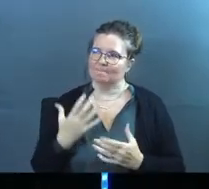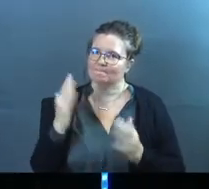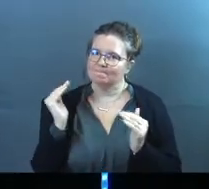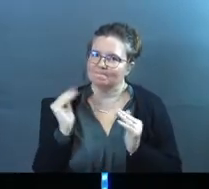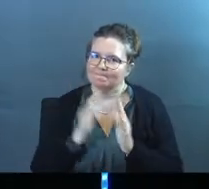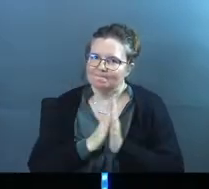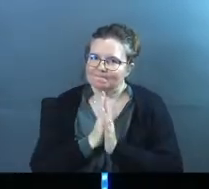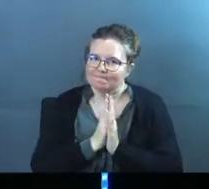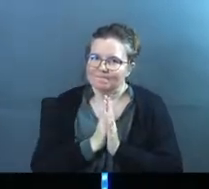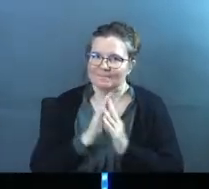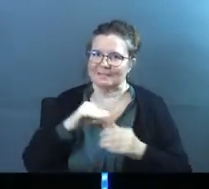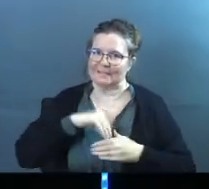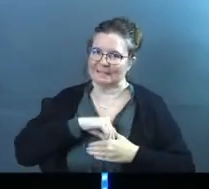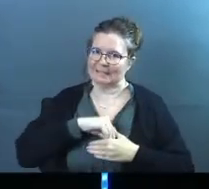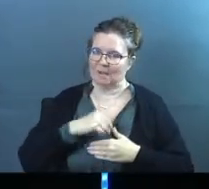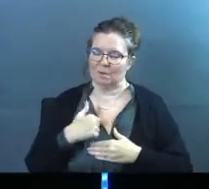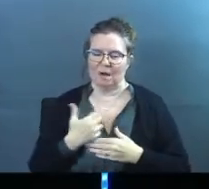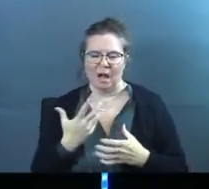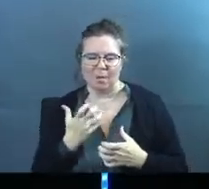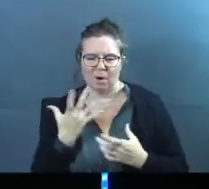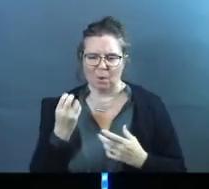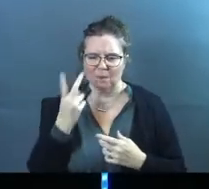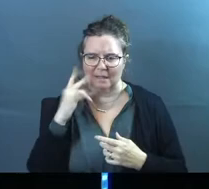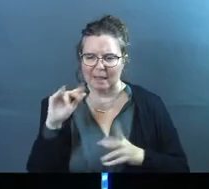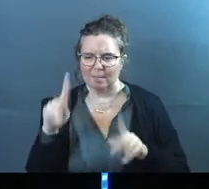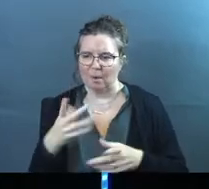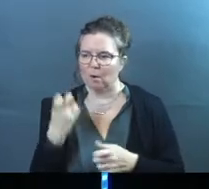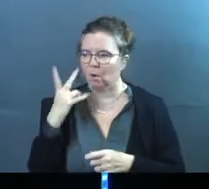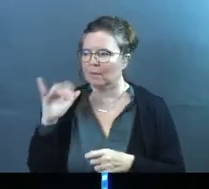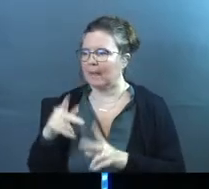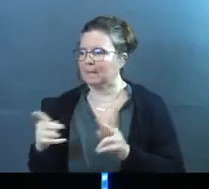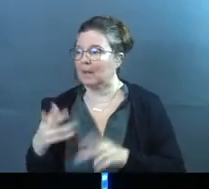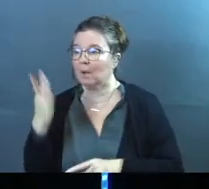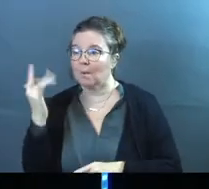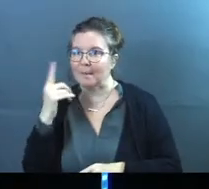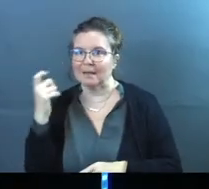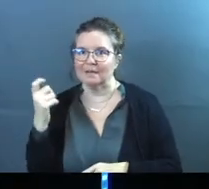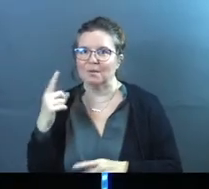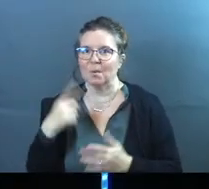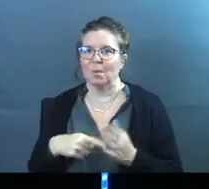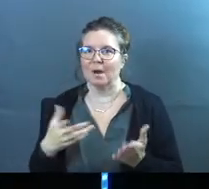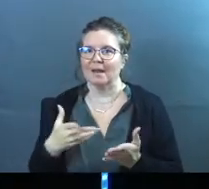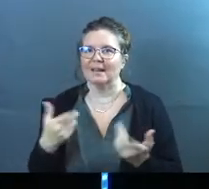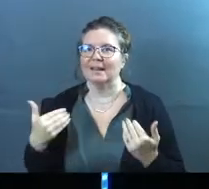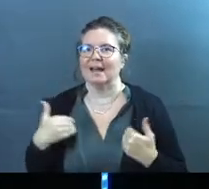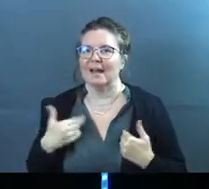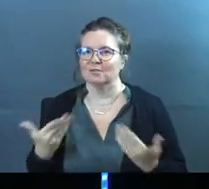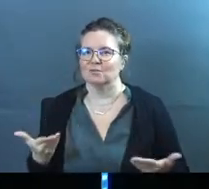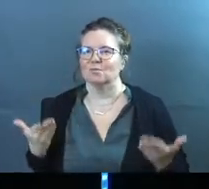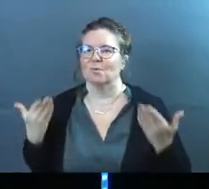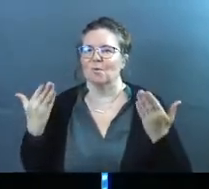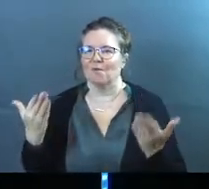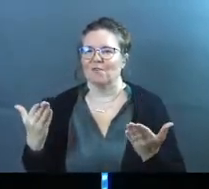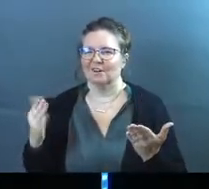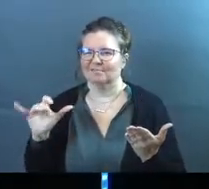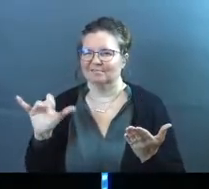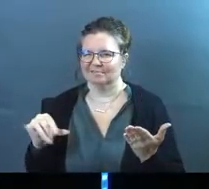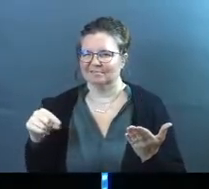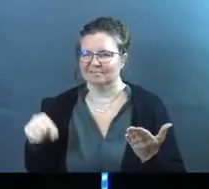have going on in here that we're like, oh, I want to go see that person. I want to go to that place because of what it has to offer.